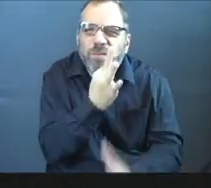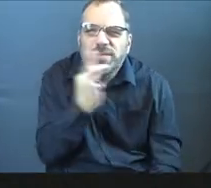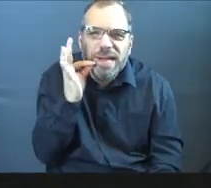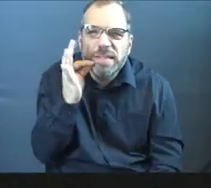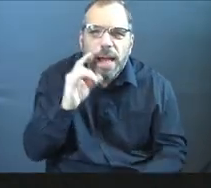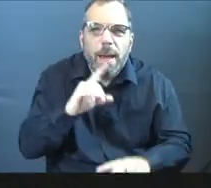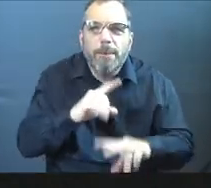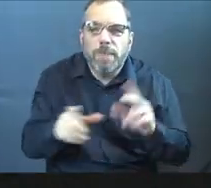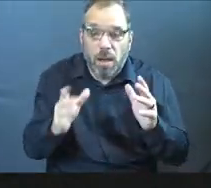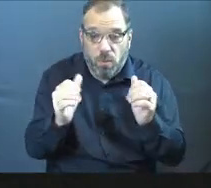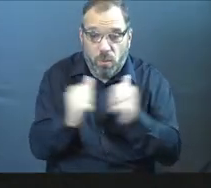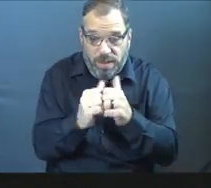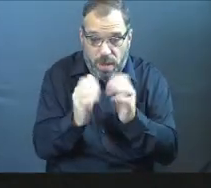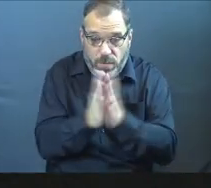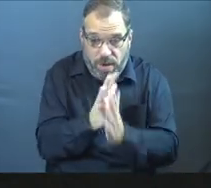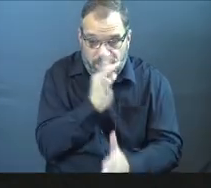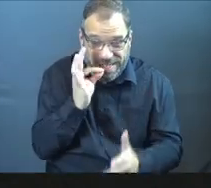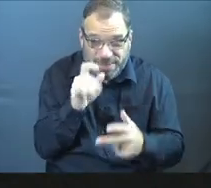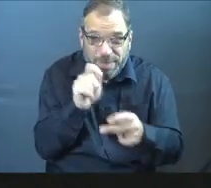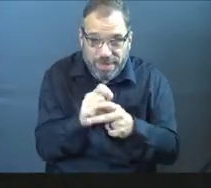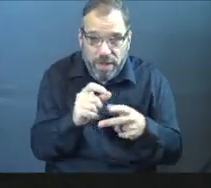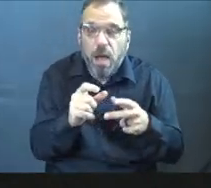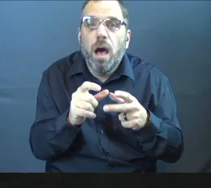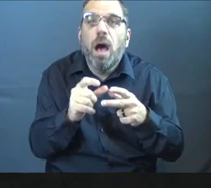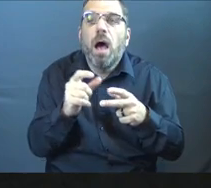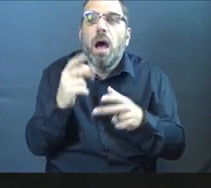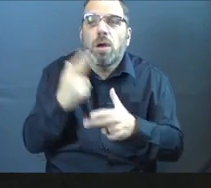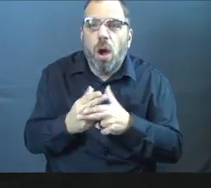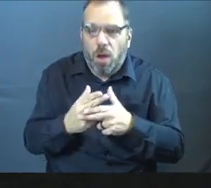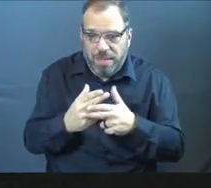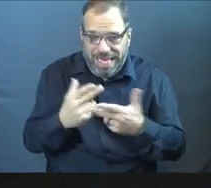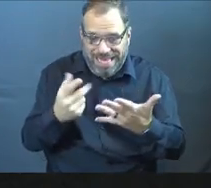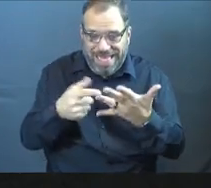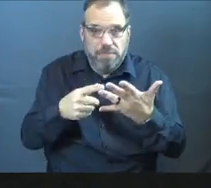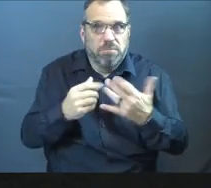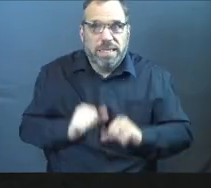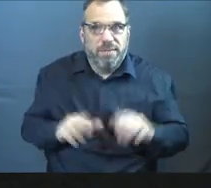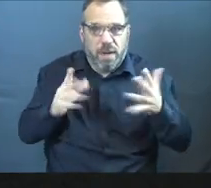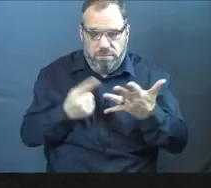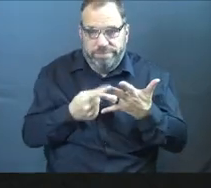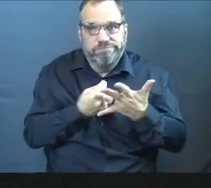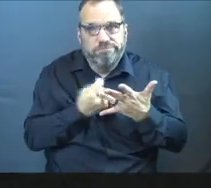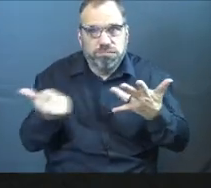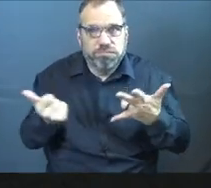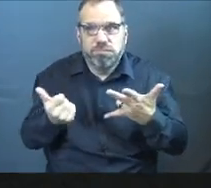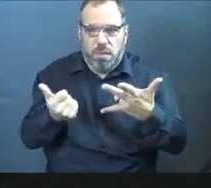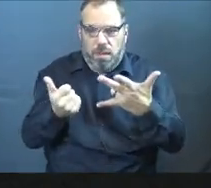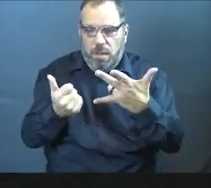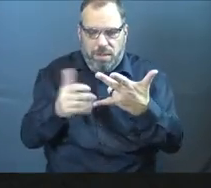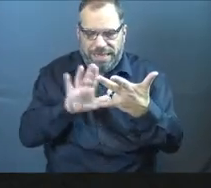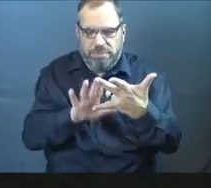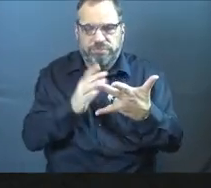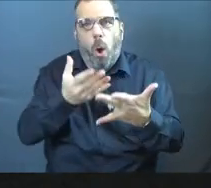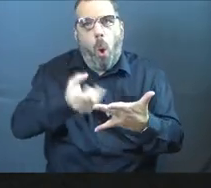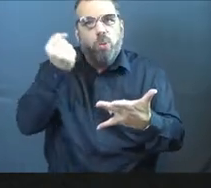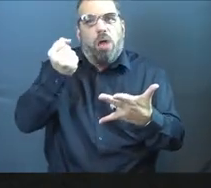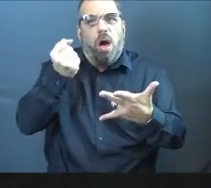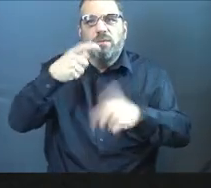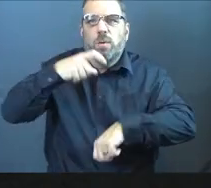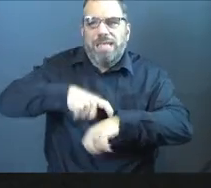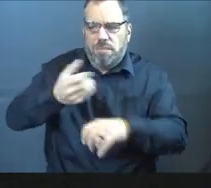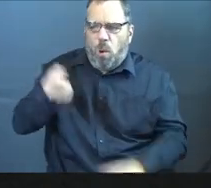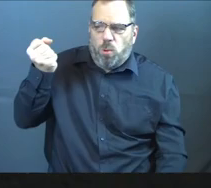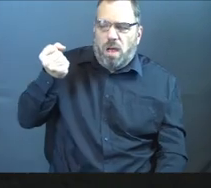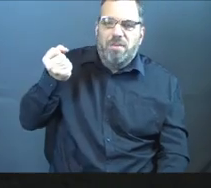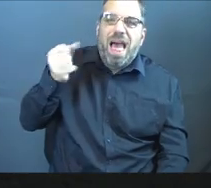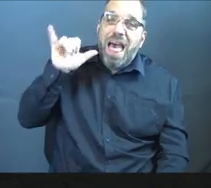But when it comes to prayer and fasting, specifically fasting, we're called to give something up, right? Put something to the side for a specific amount of time.